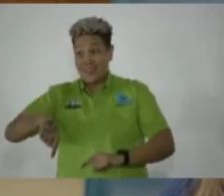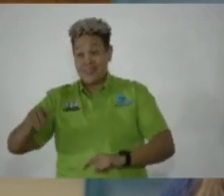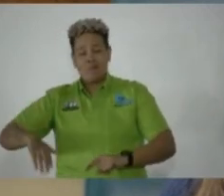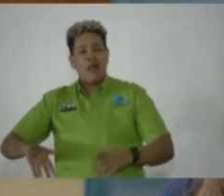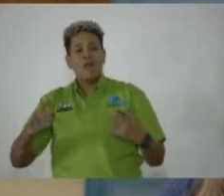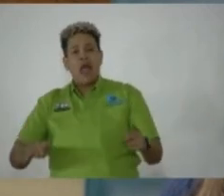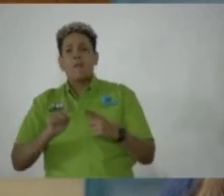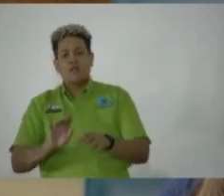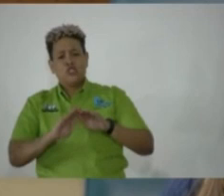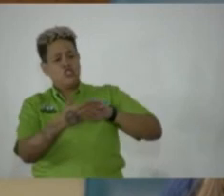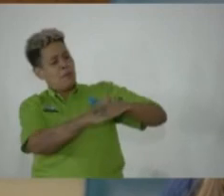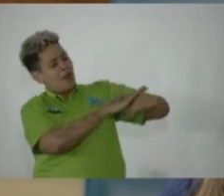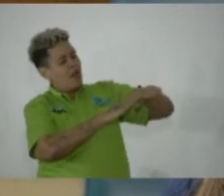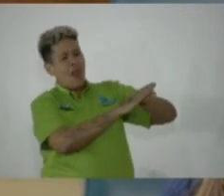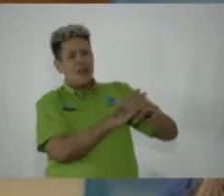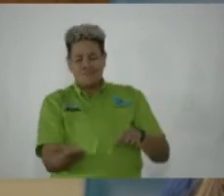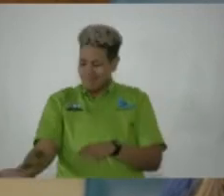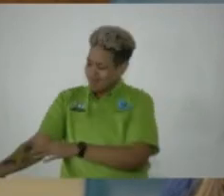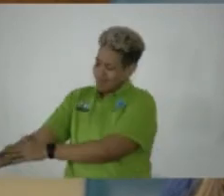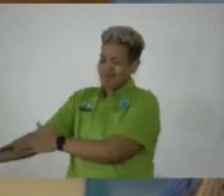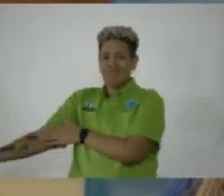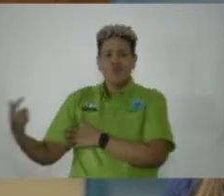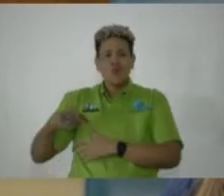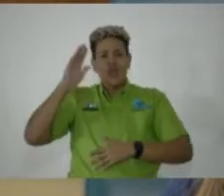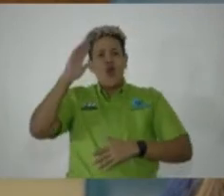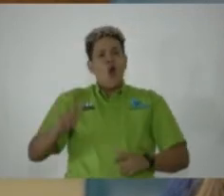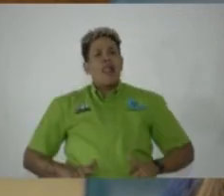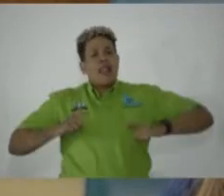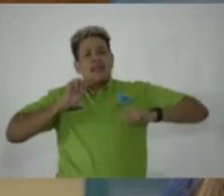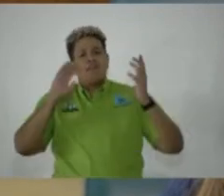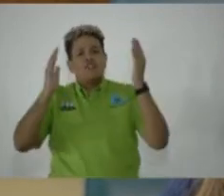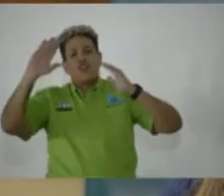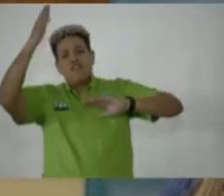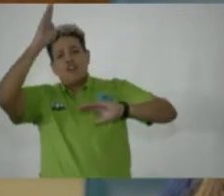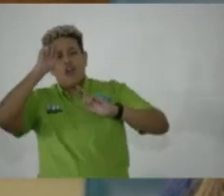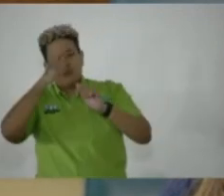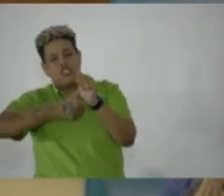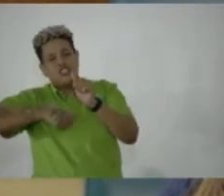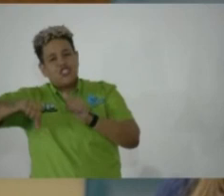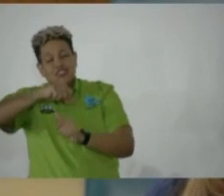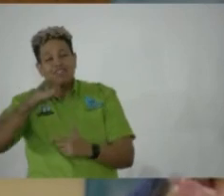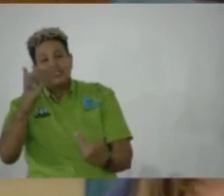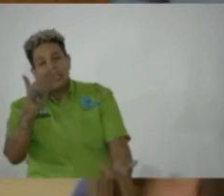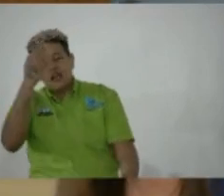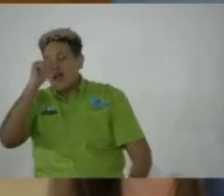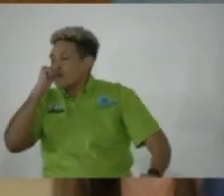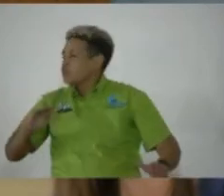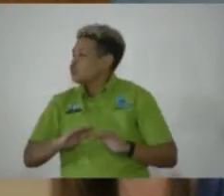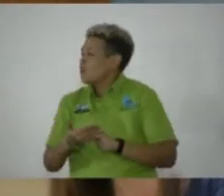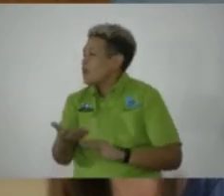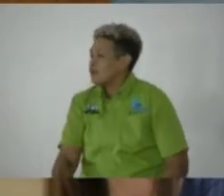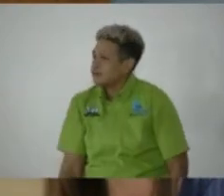and across Jamaica, that we may all live and serve God and each other. God bless Jamaica. Thank